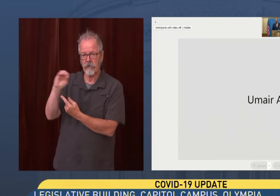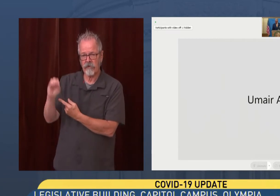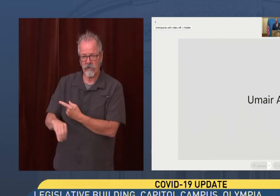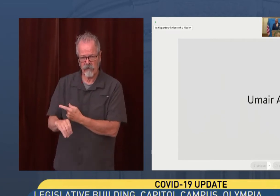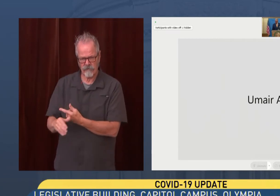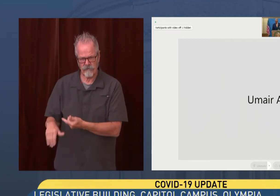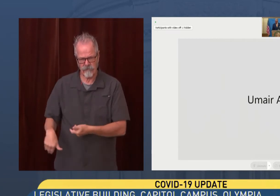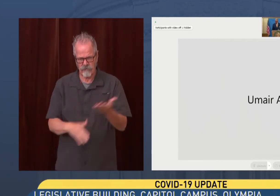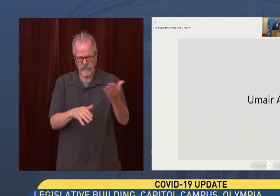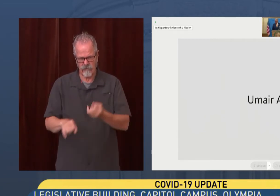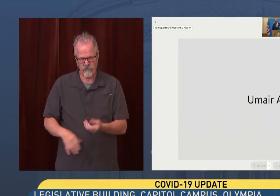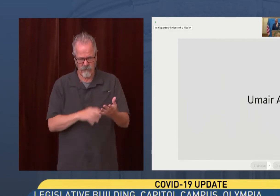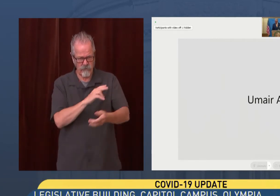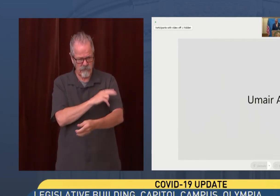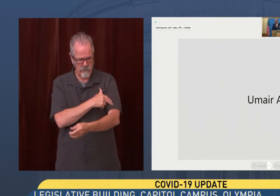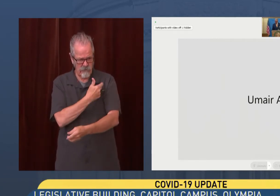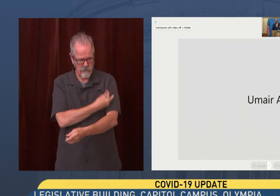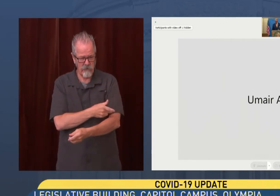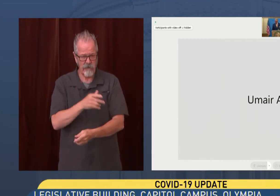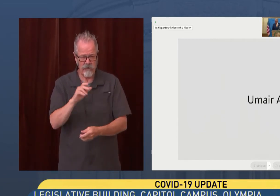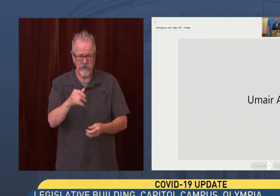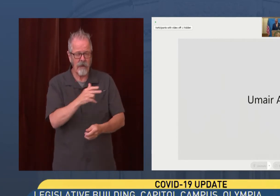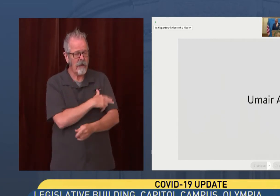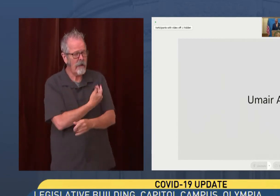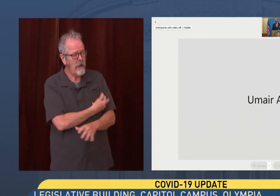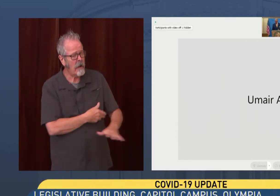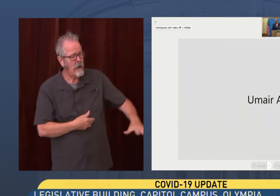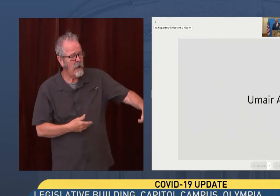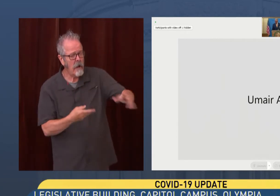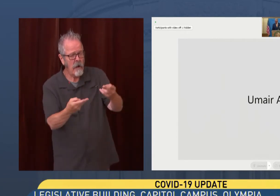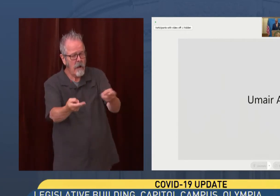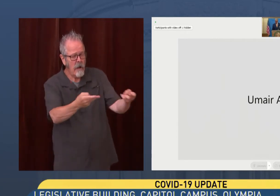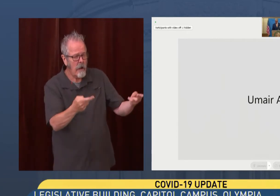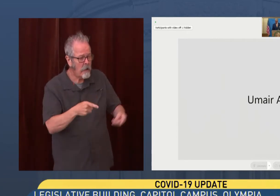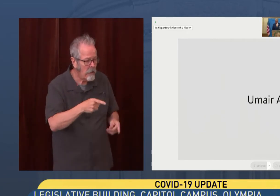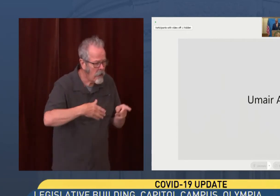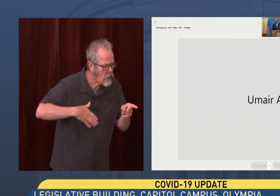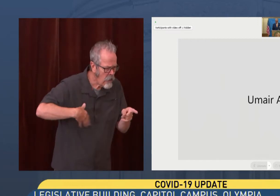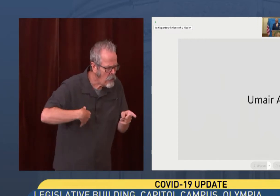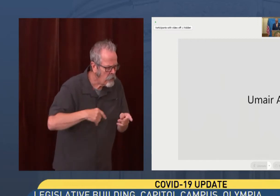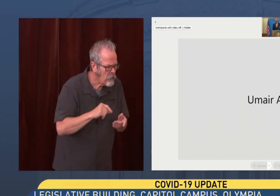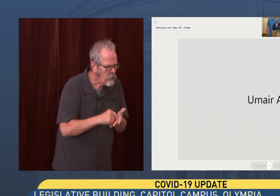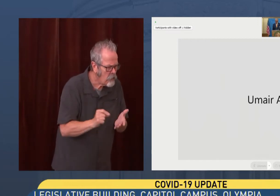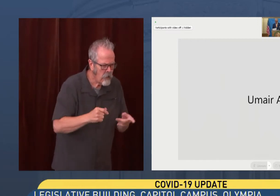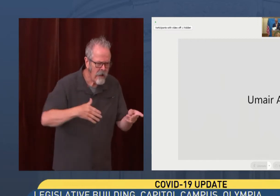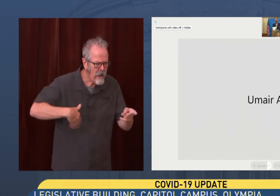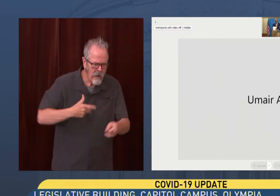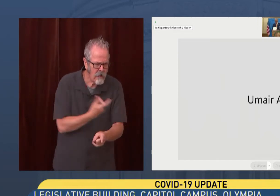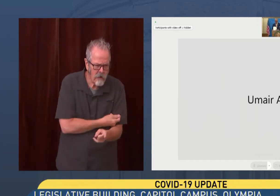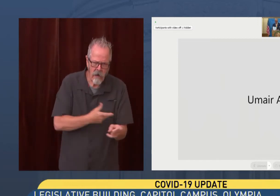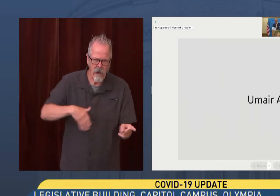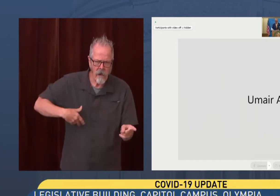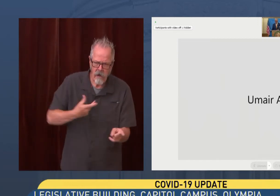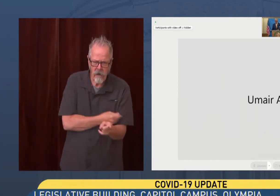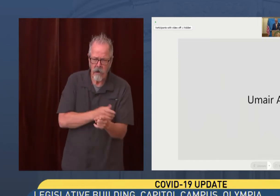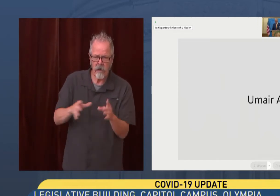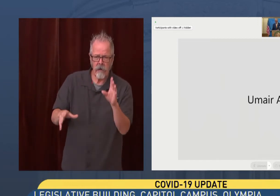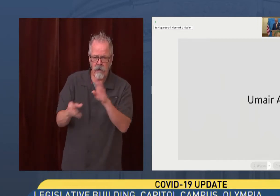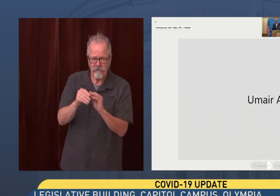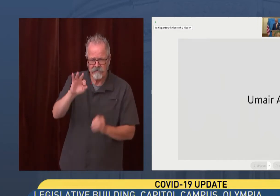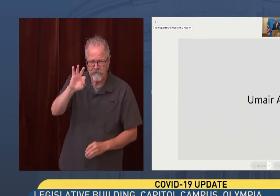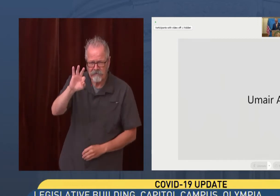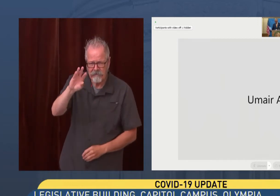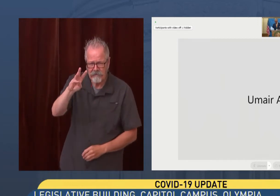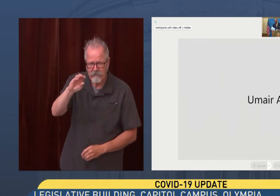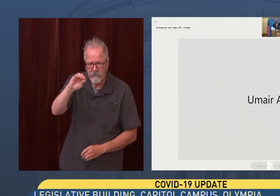people were in those who are not fully vaccinated. That should concern all of us. And that should be a call to action for